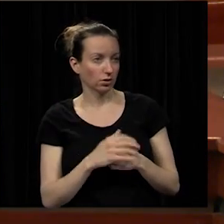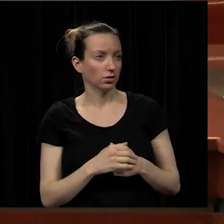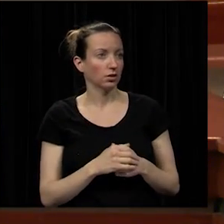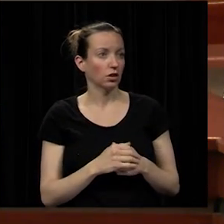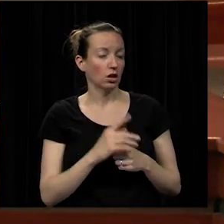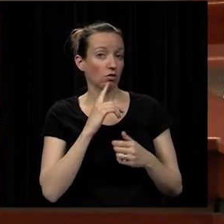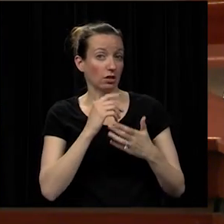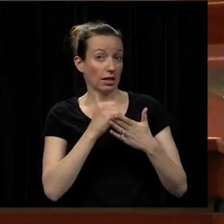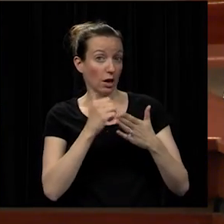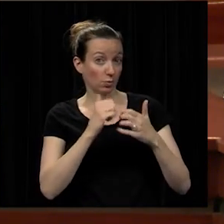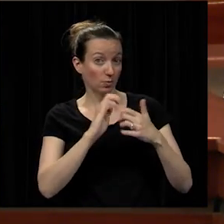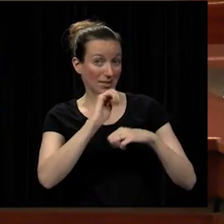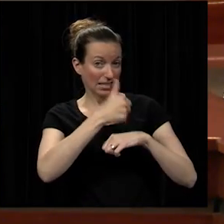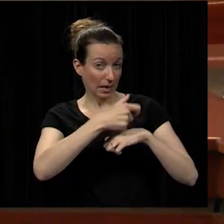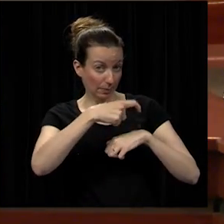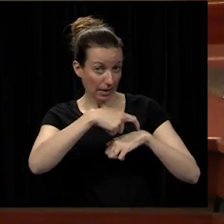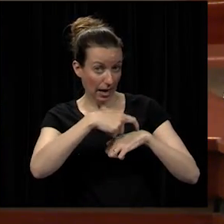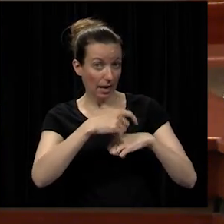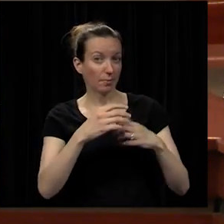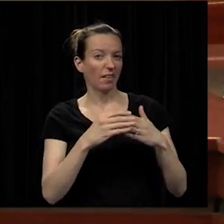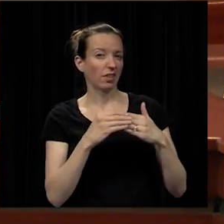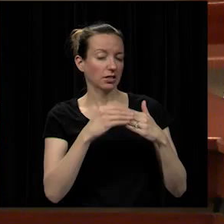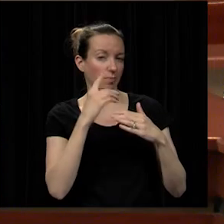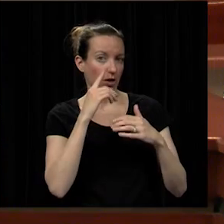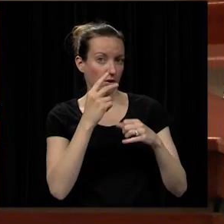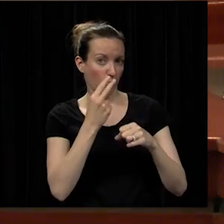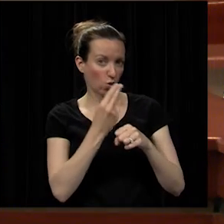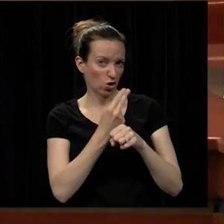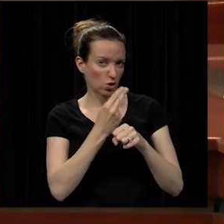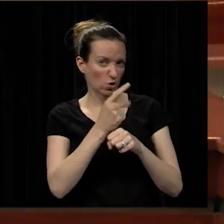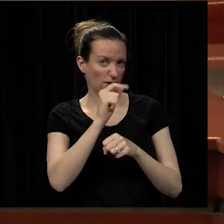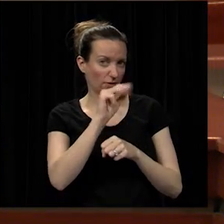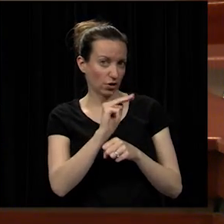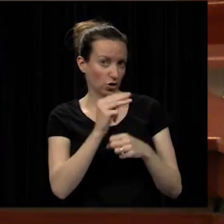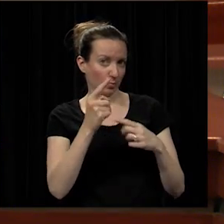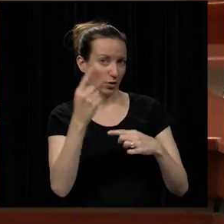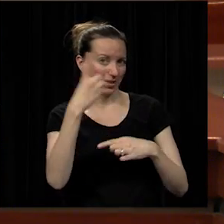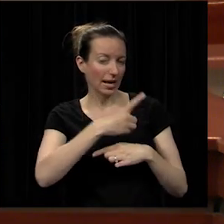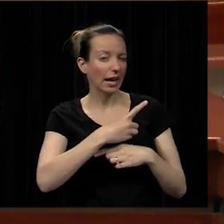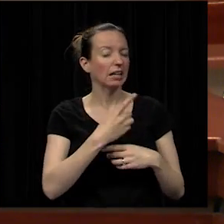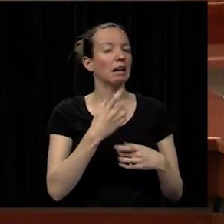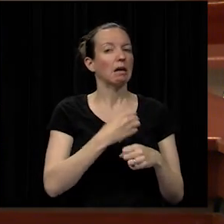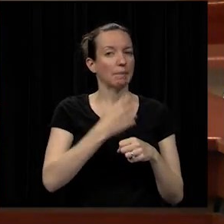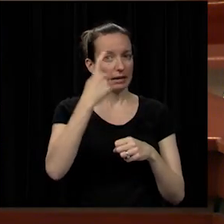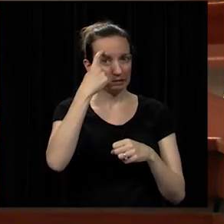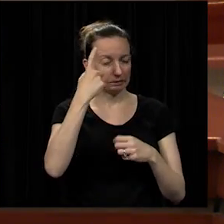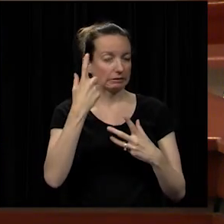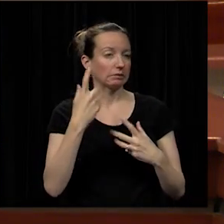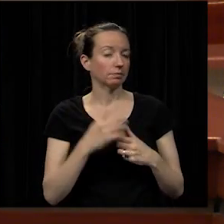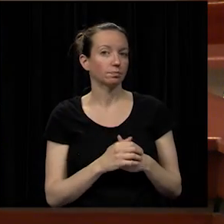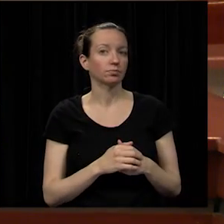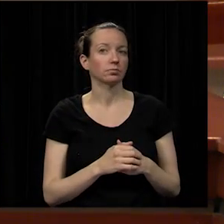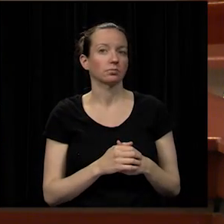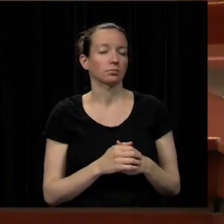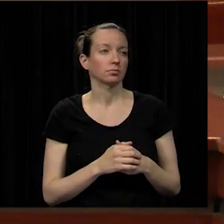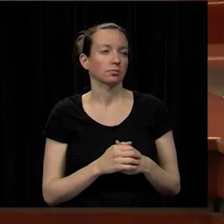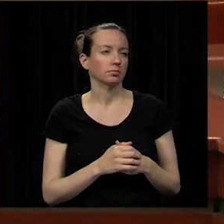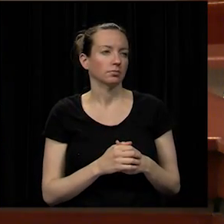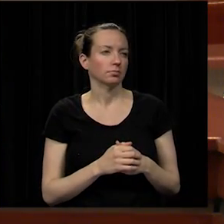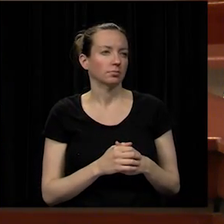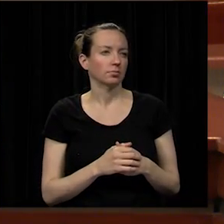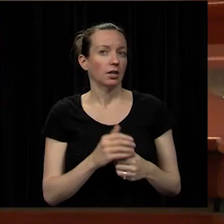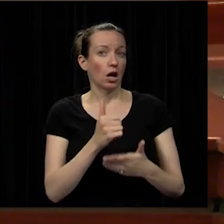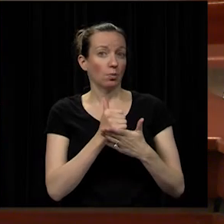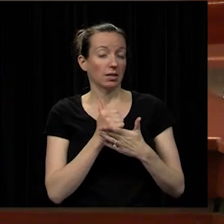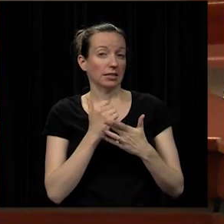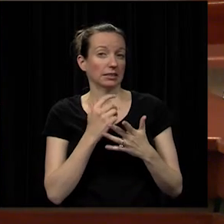of setup time flexibility for use of that gym during the day so it just makes sense this helps us to take care of it uh tonight